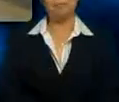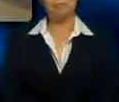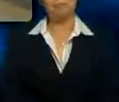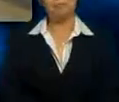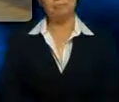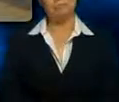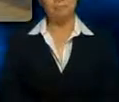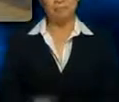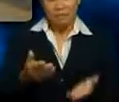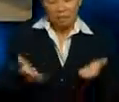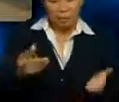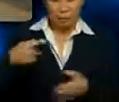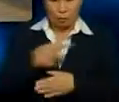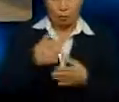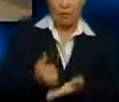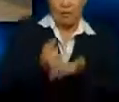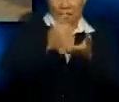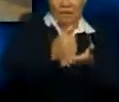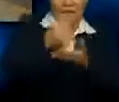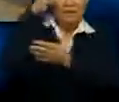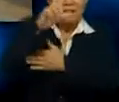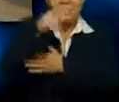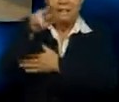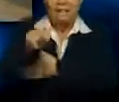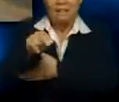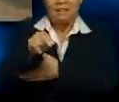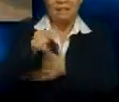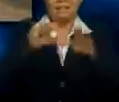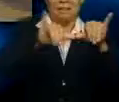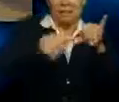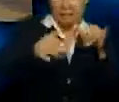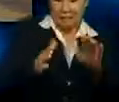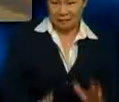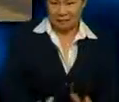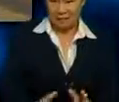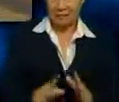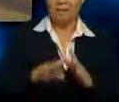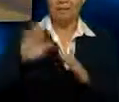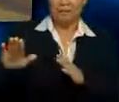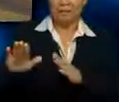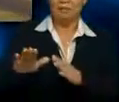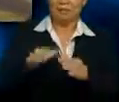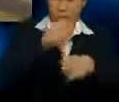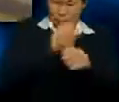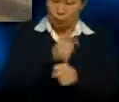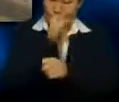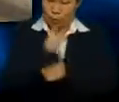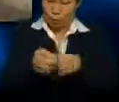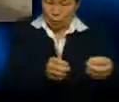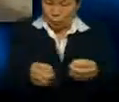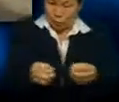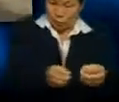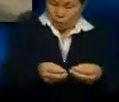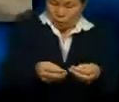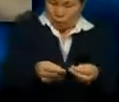Here, we will be assisted by Chek Lina, the engineer, whose task is to make sure the operation of this mill runs as smooth